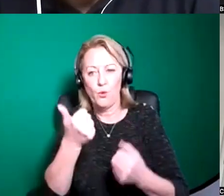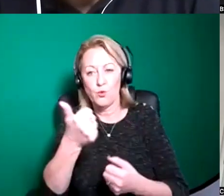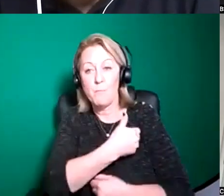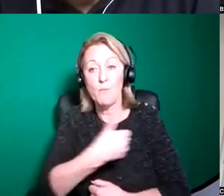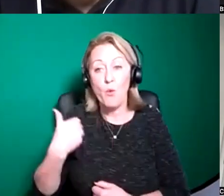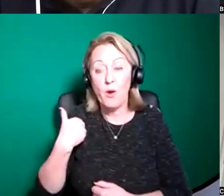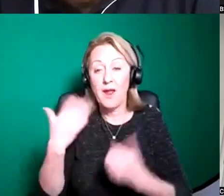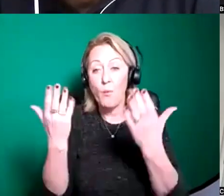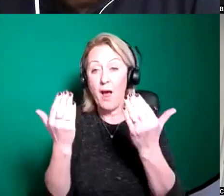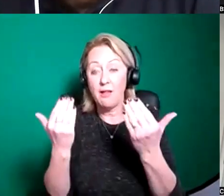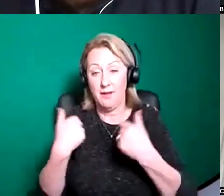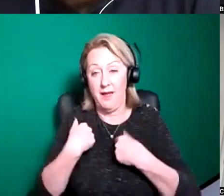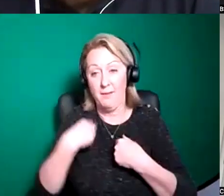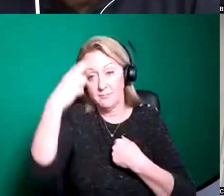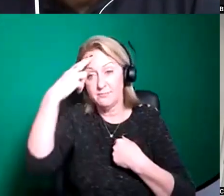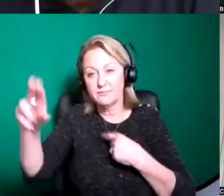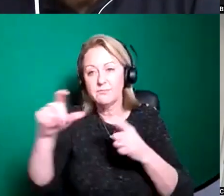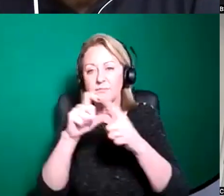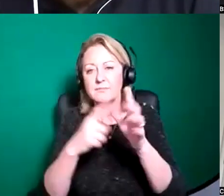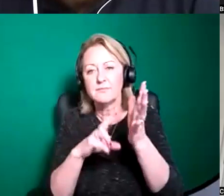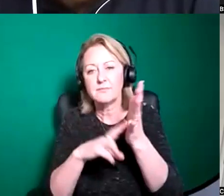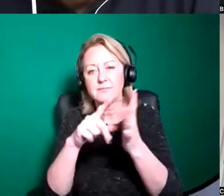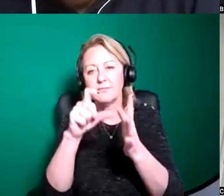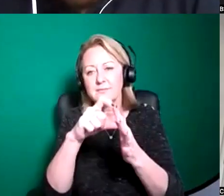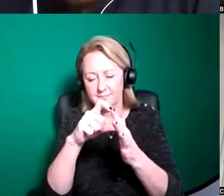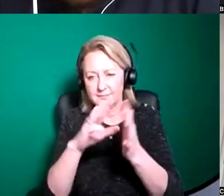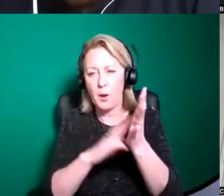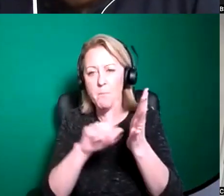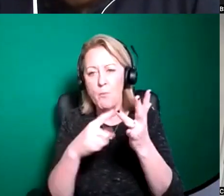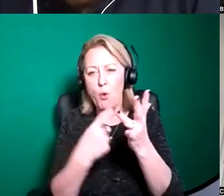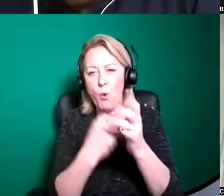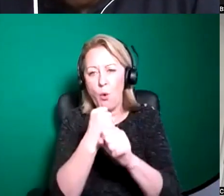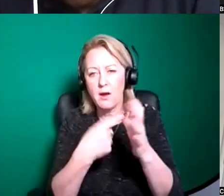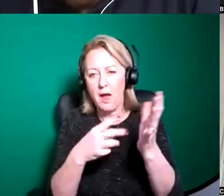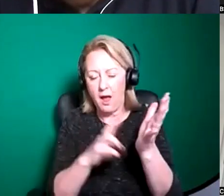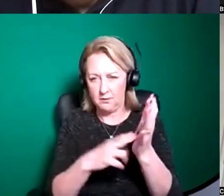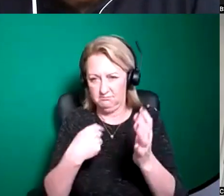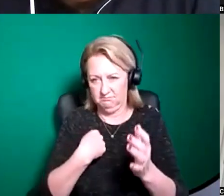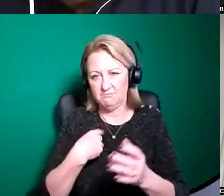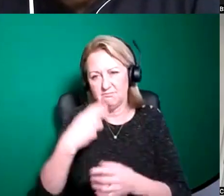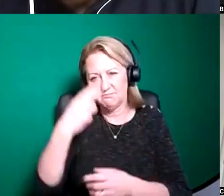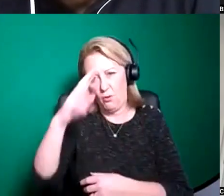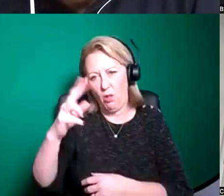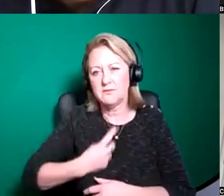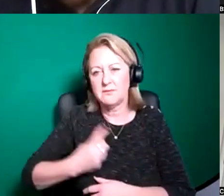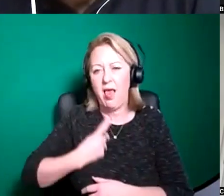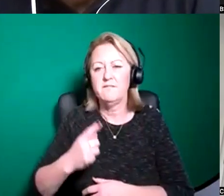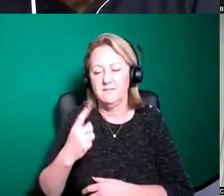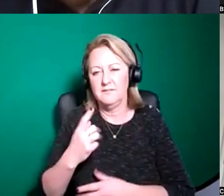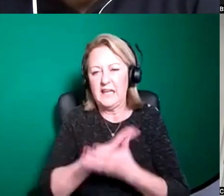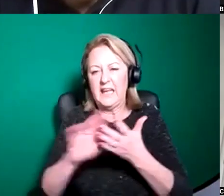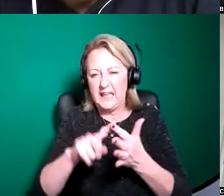name is david morgan and my pronouns are he him and i am the program manager for